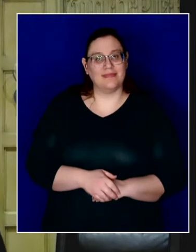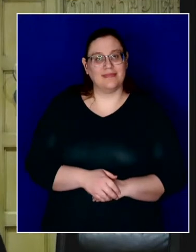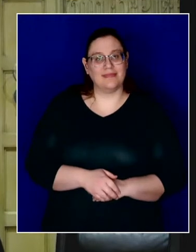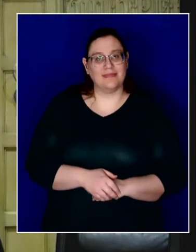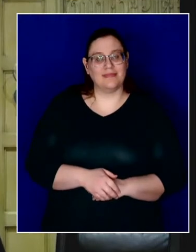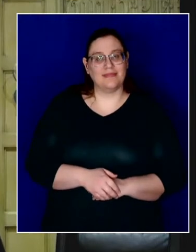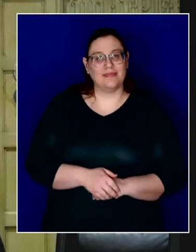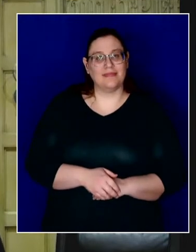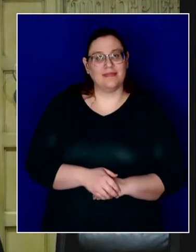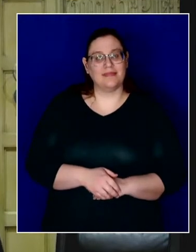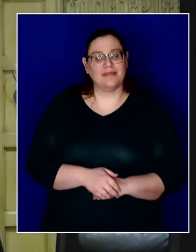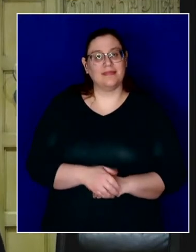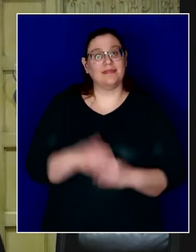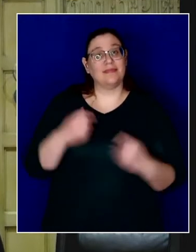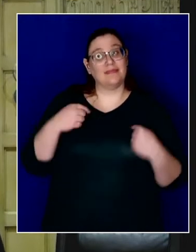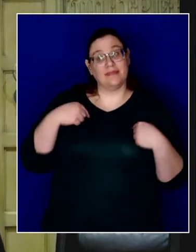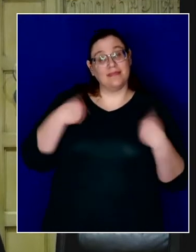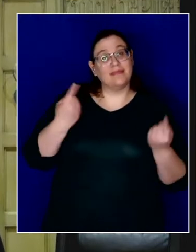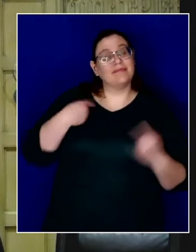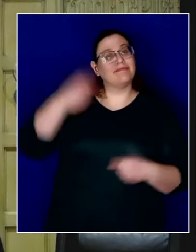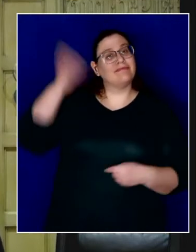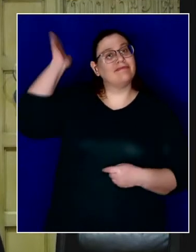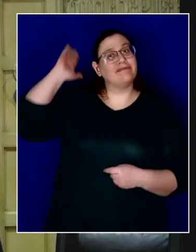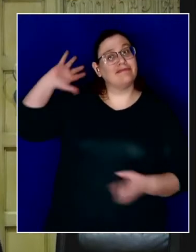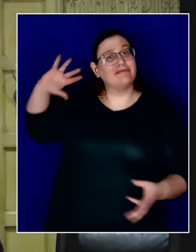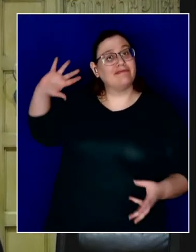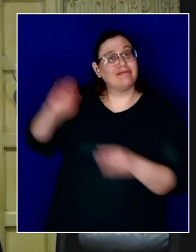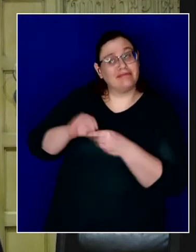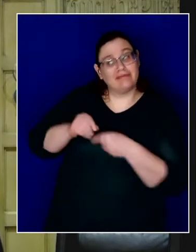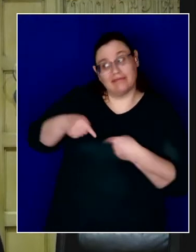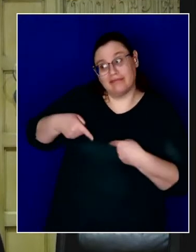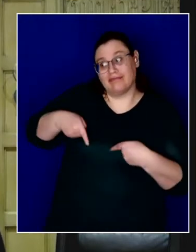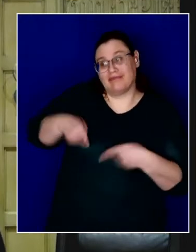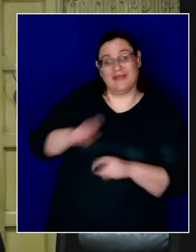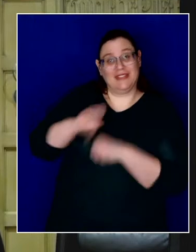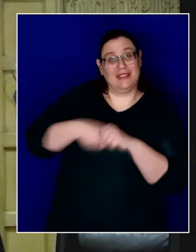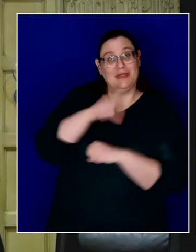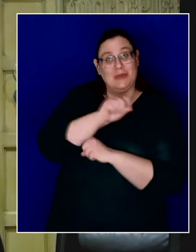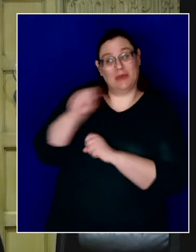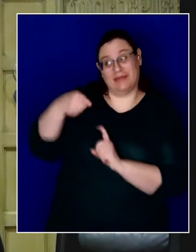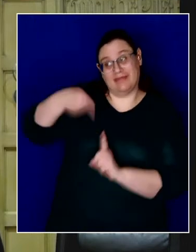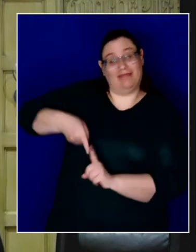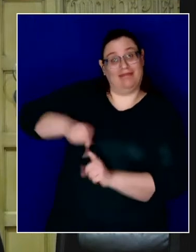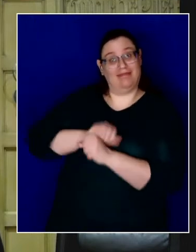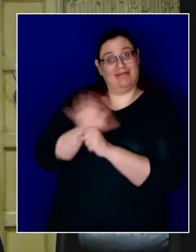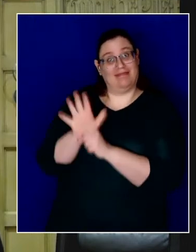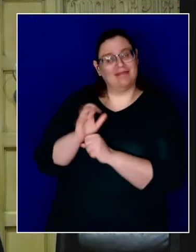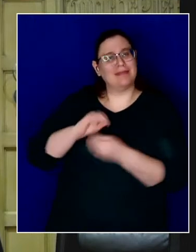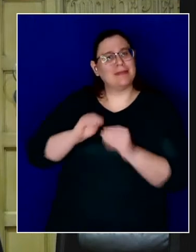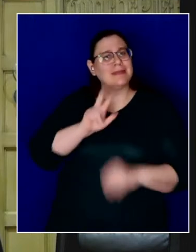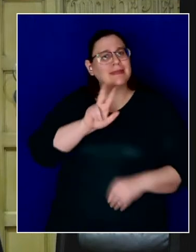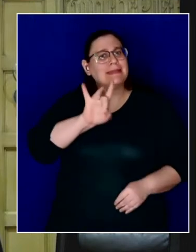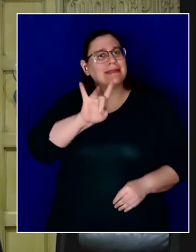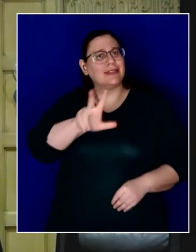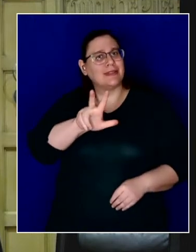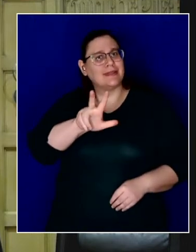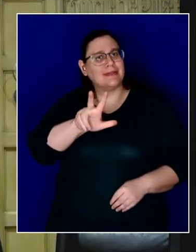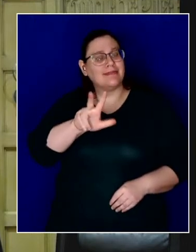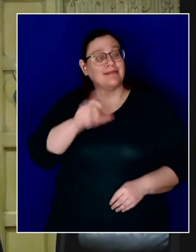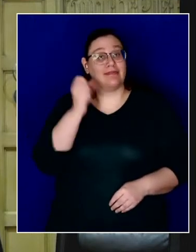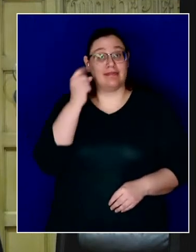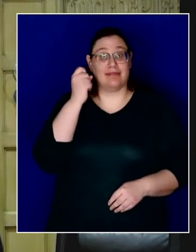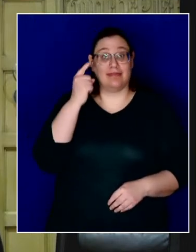This is my 83rd briefing of 2020 on COVID-19, and it will be my last